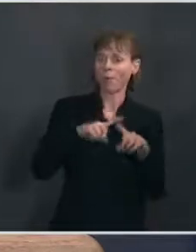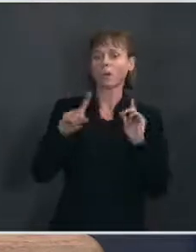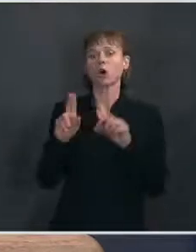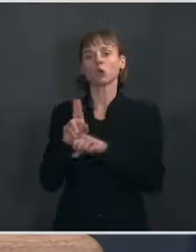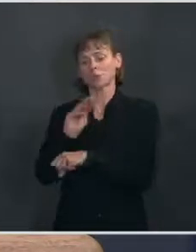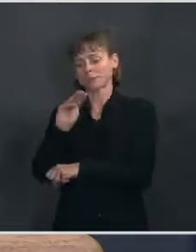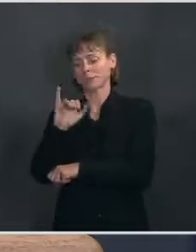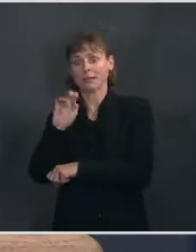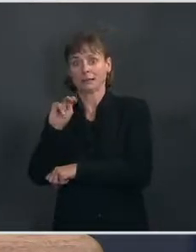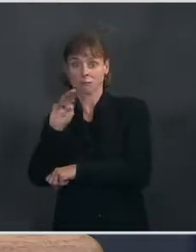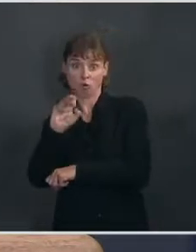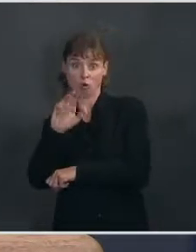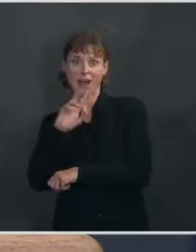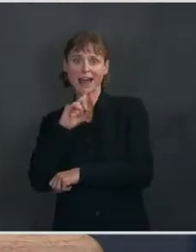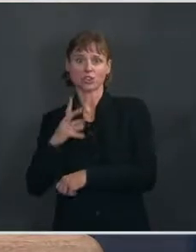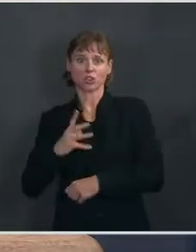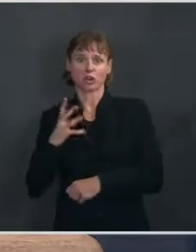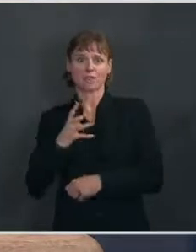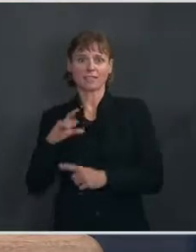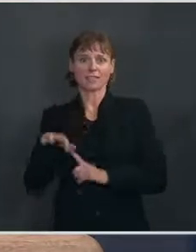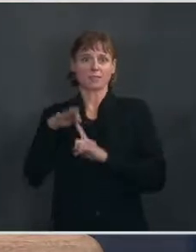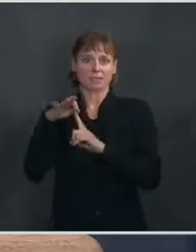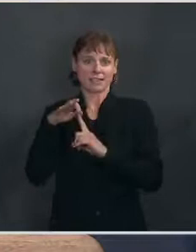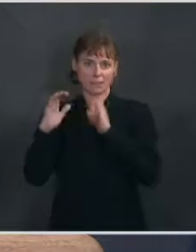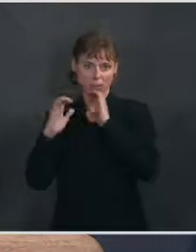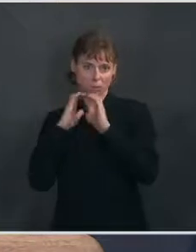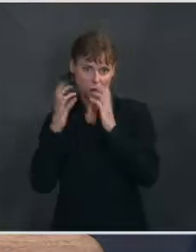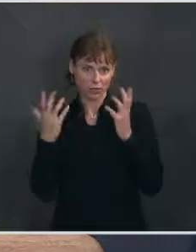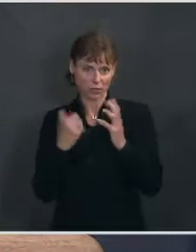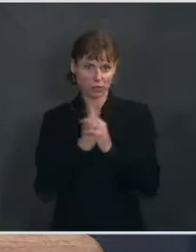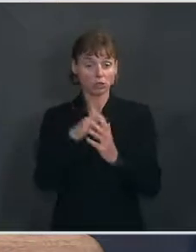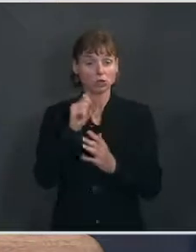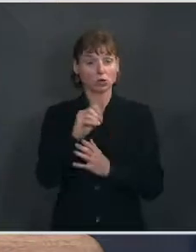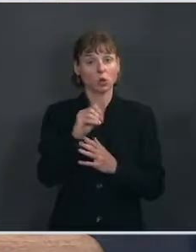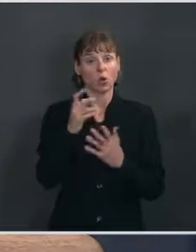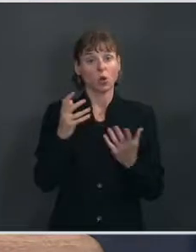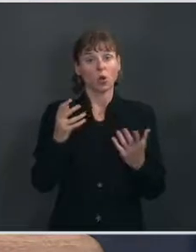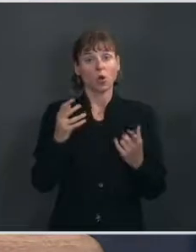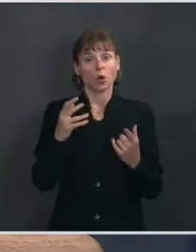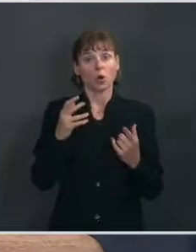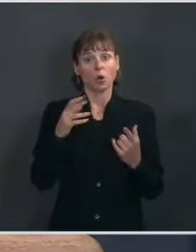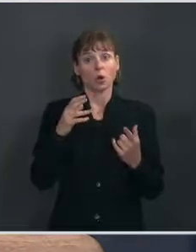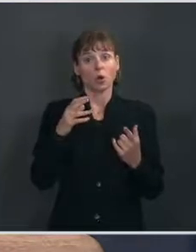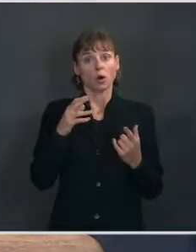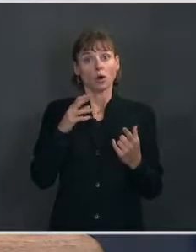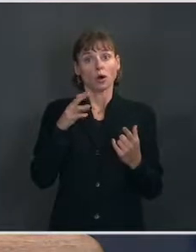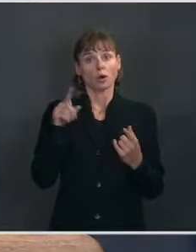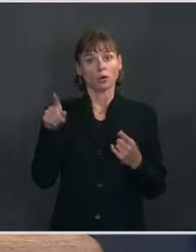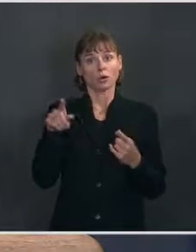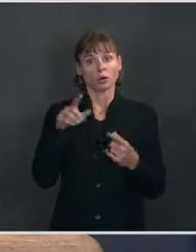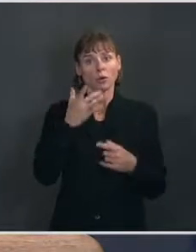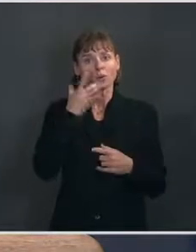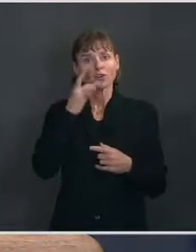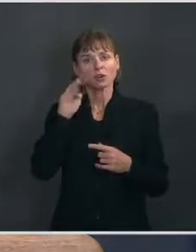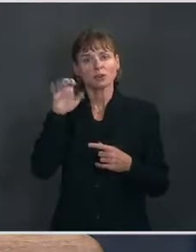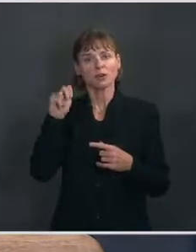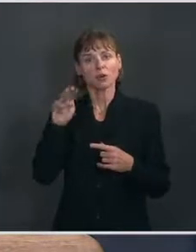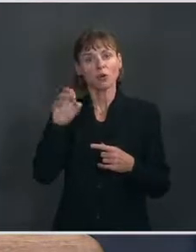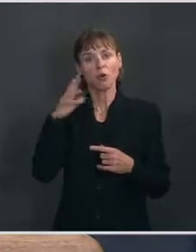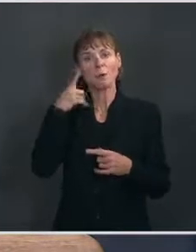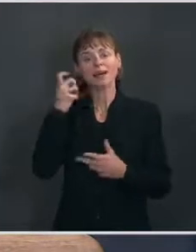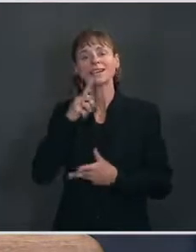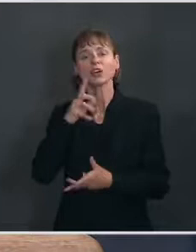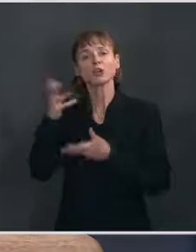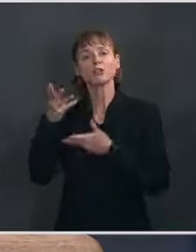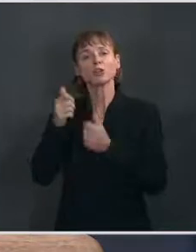in certain communications. So, for example, the embassy website refers to Burma, Myanmar, because they are, by definition, dealing